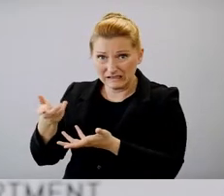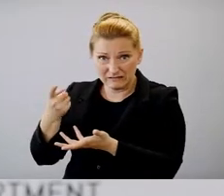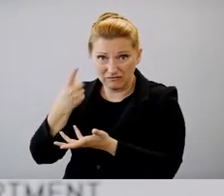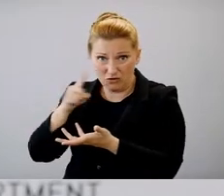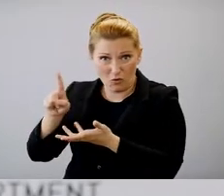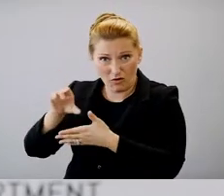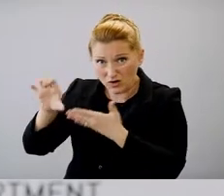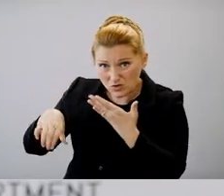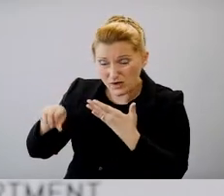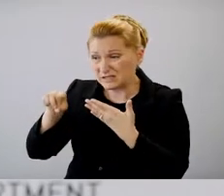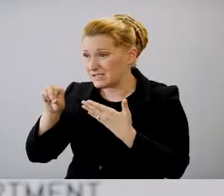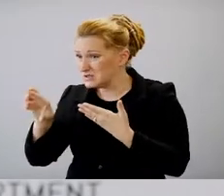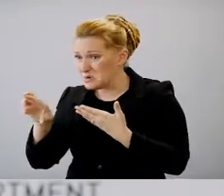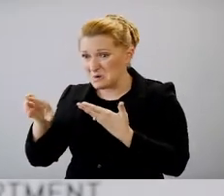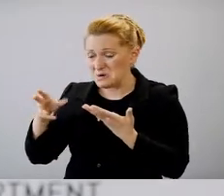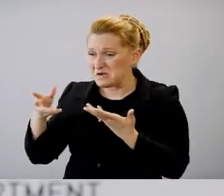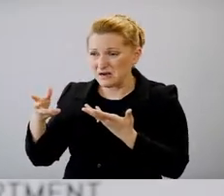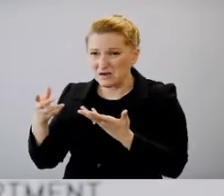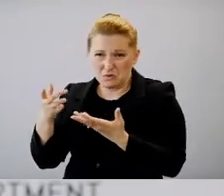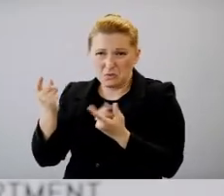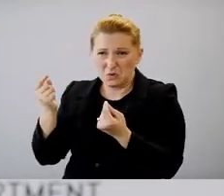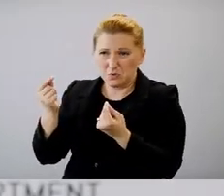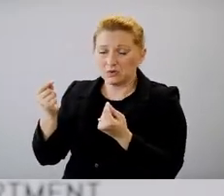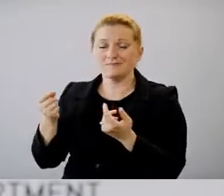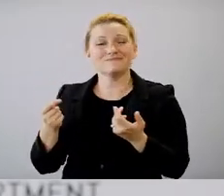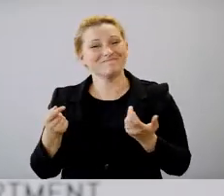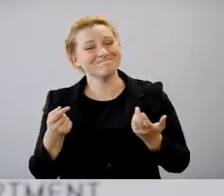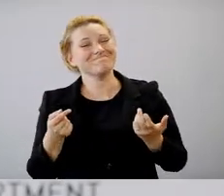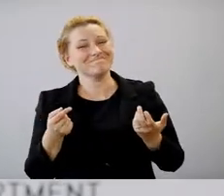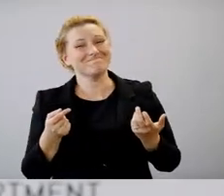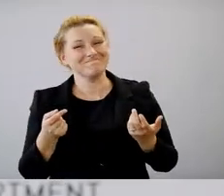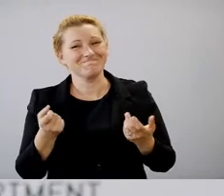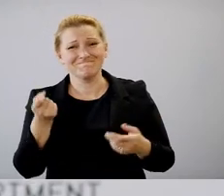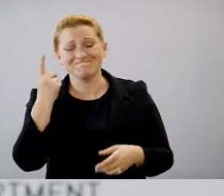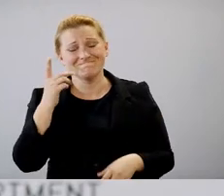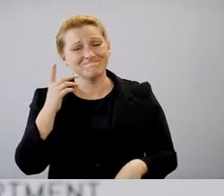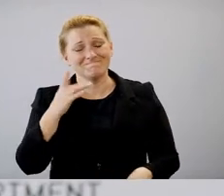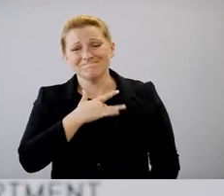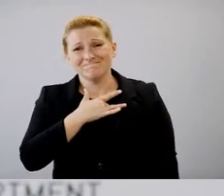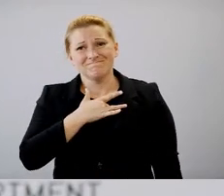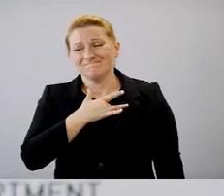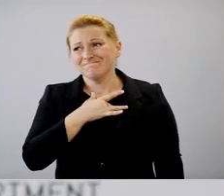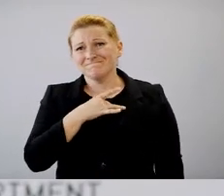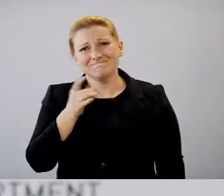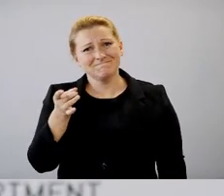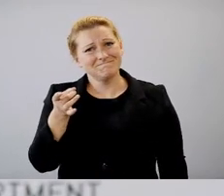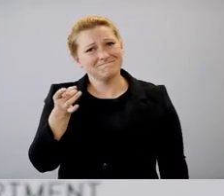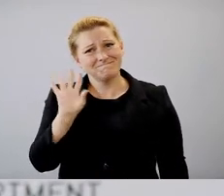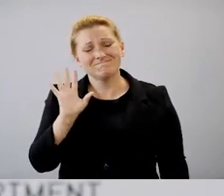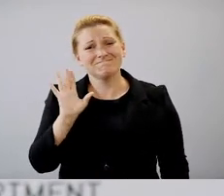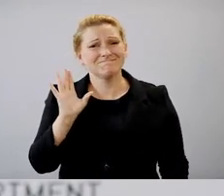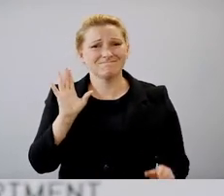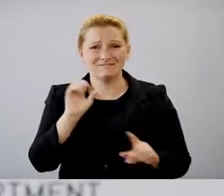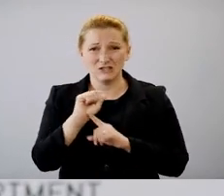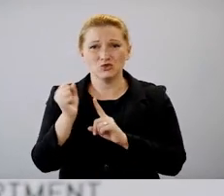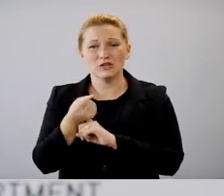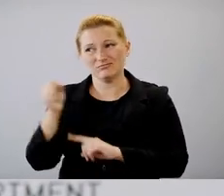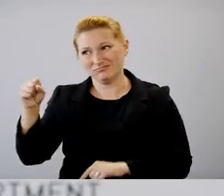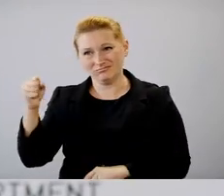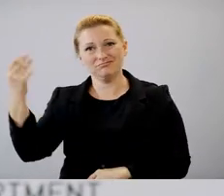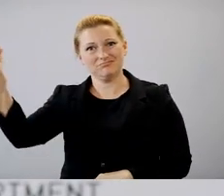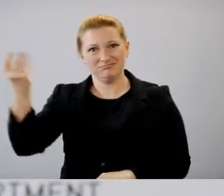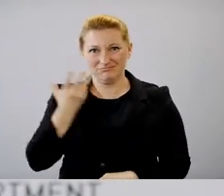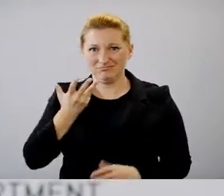ramifications or anything that comes from this? Yeah, so this, this is a heartbreaking situation and yes, we were notified